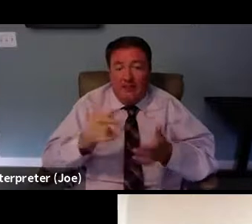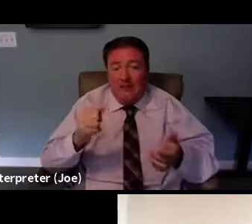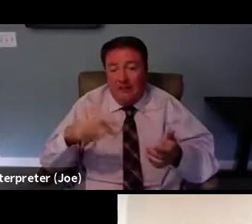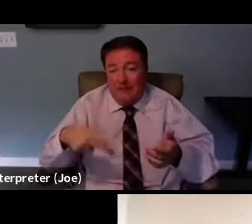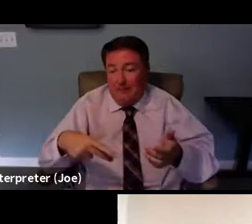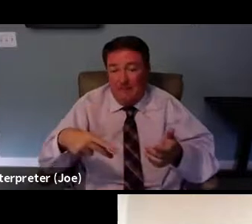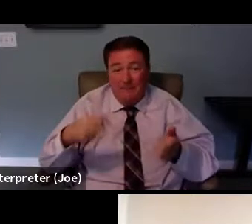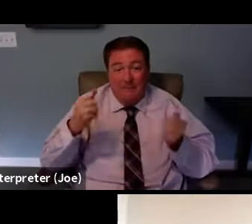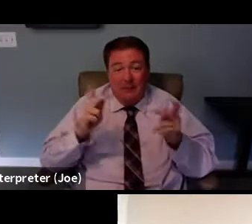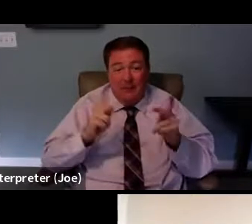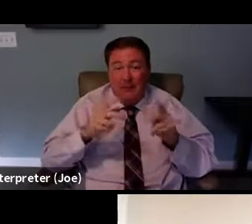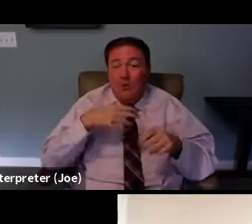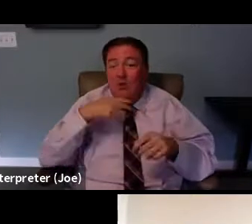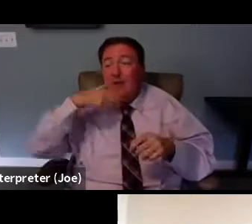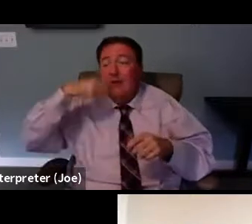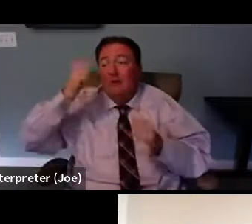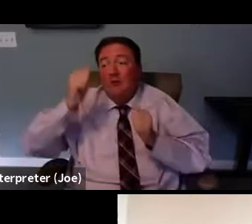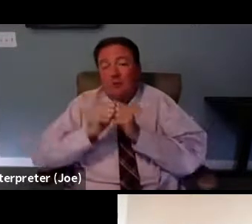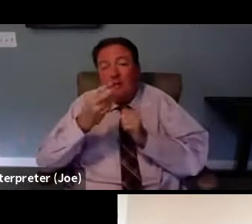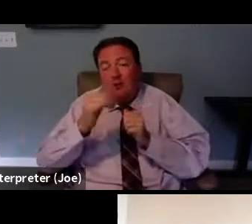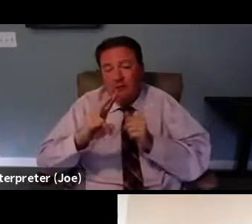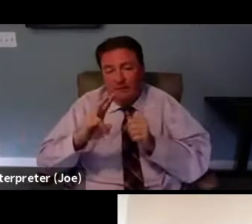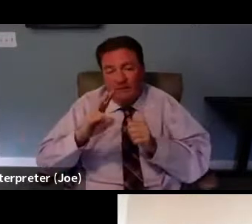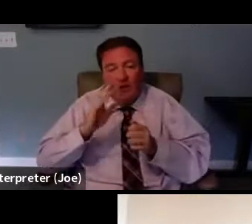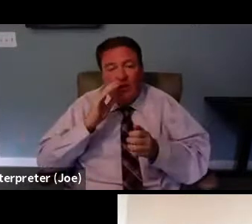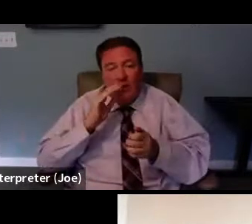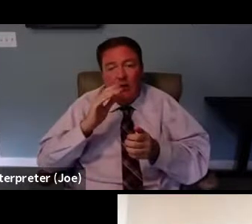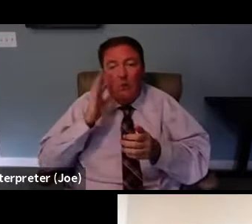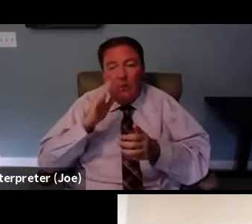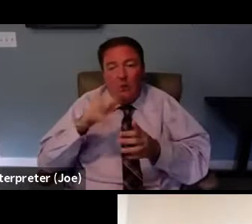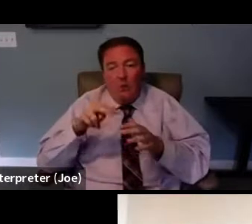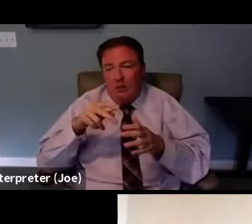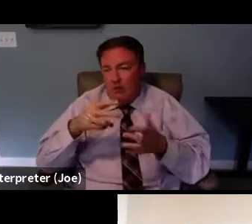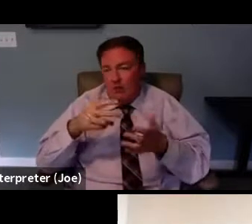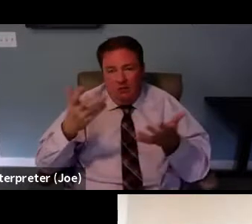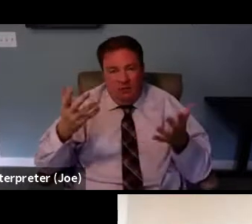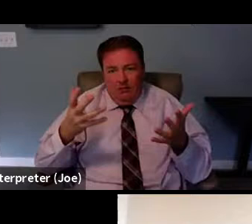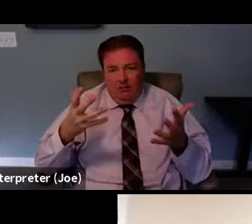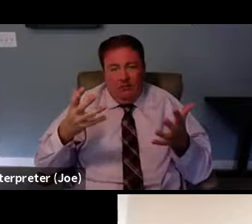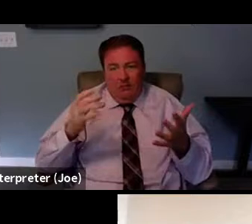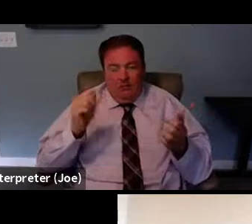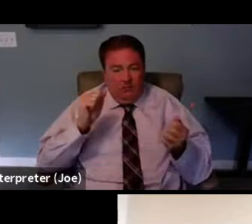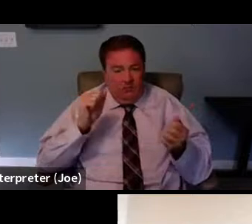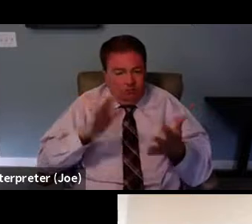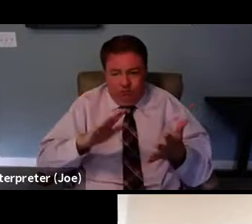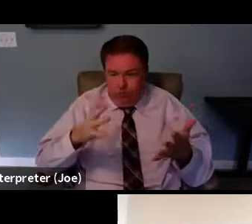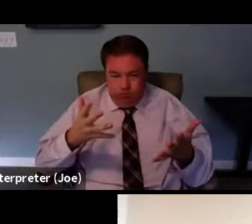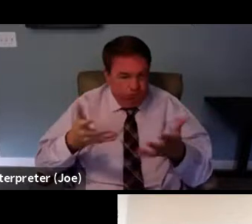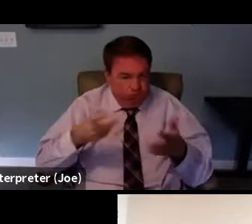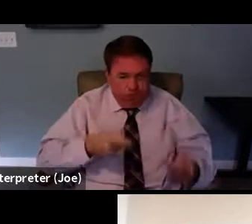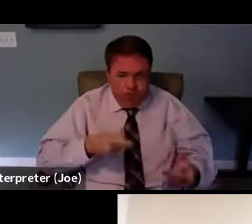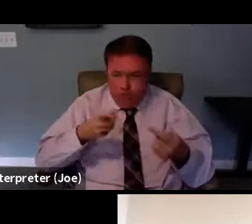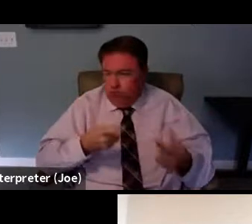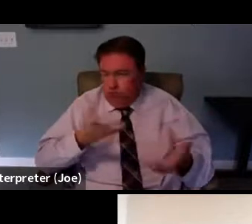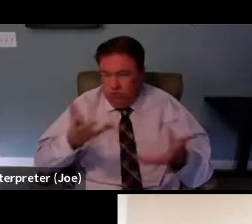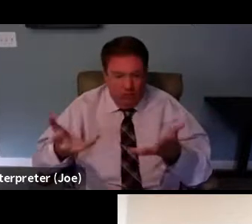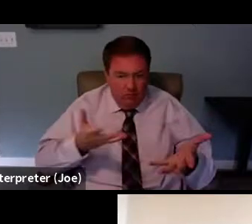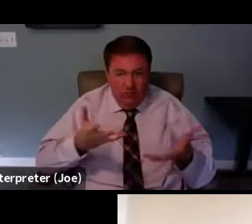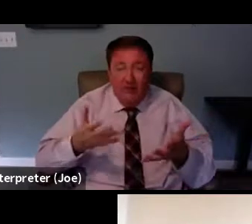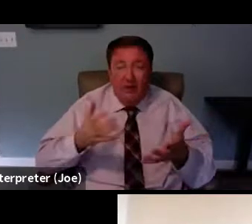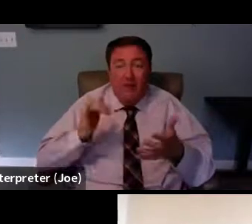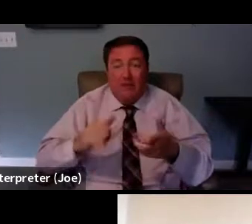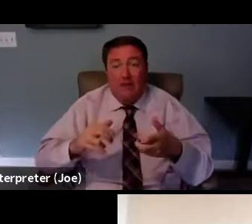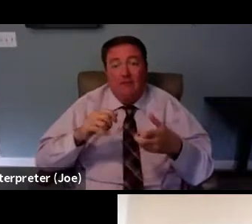of people aging with HIV may fall through that crack. And, you know, and that will make it very, very dangerous because we're talking